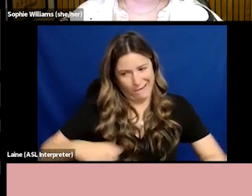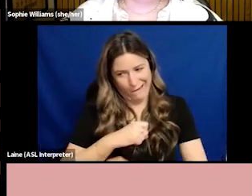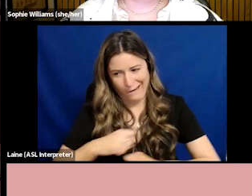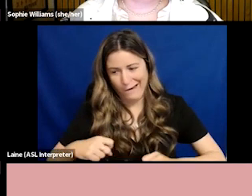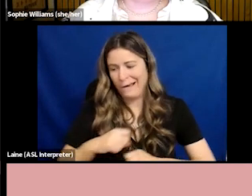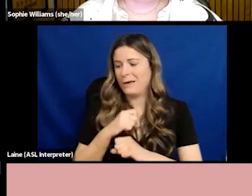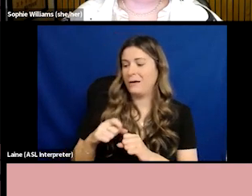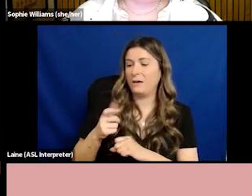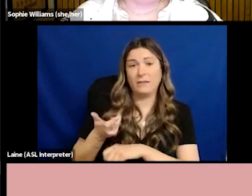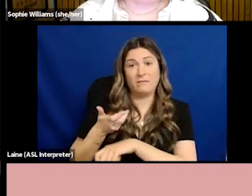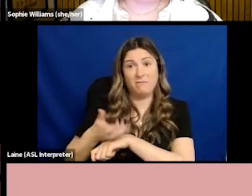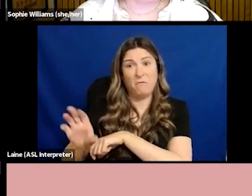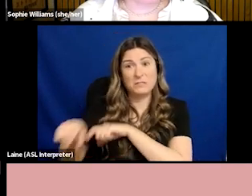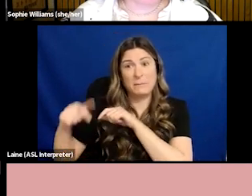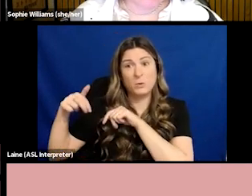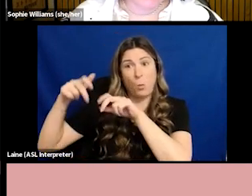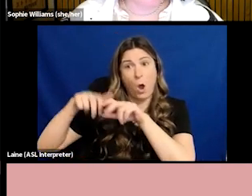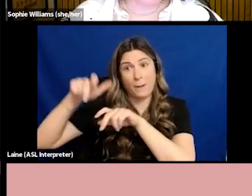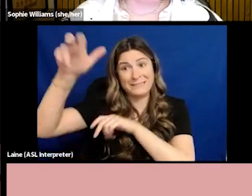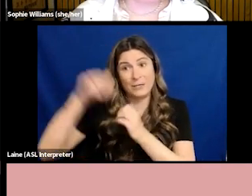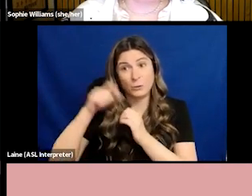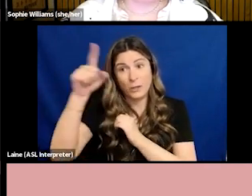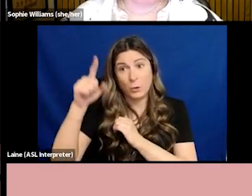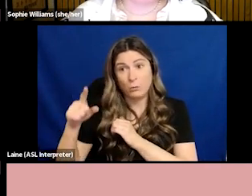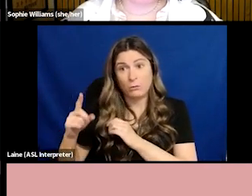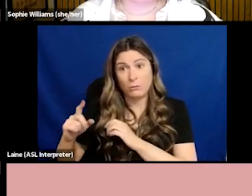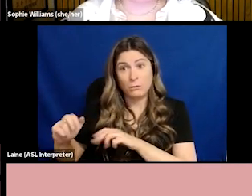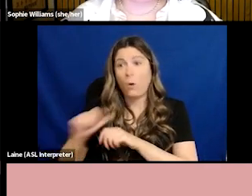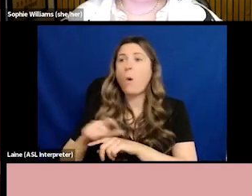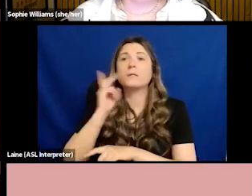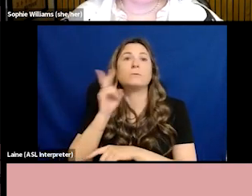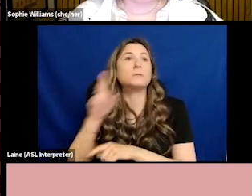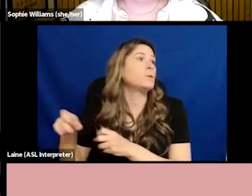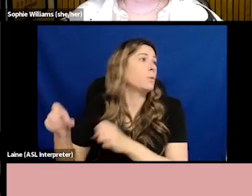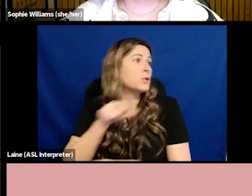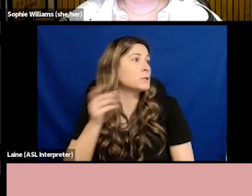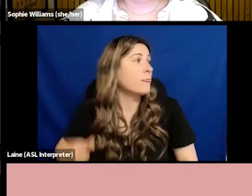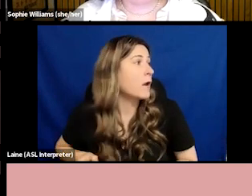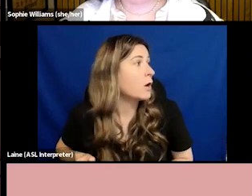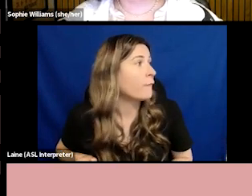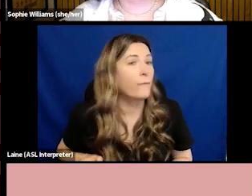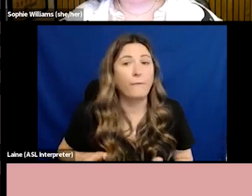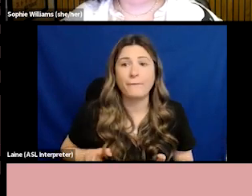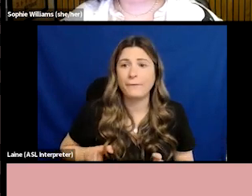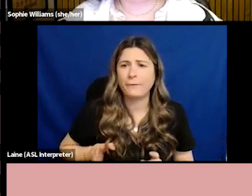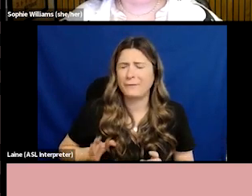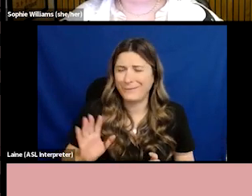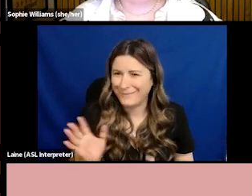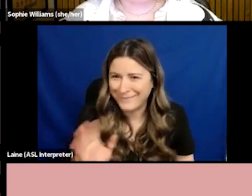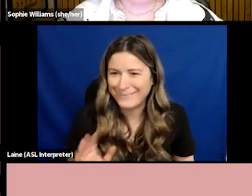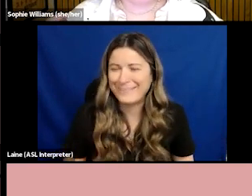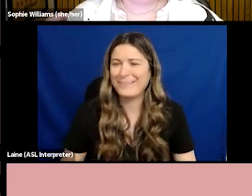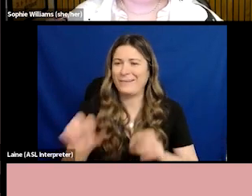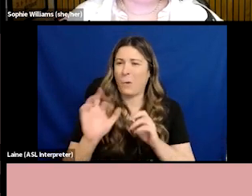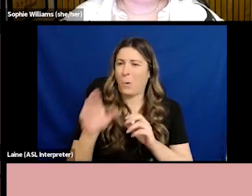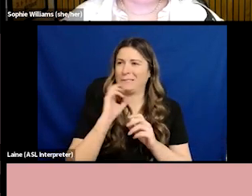racially marginalized people by being or claiming to be colorblind. We best ally with support and work